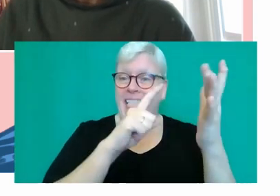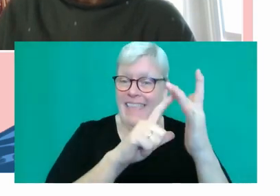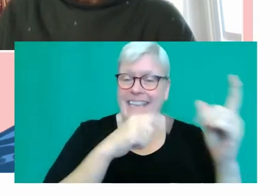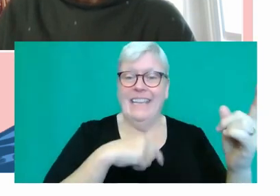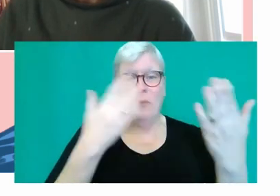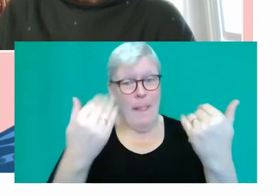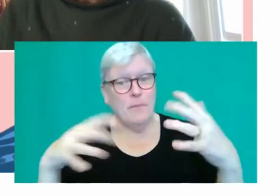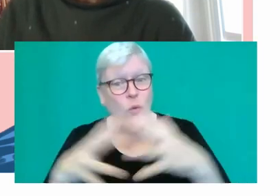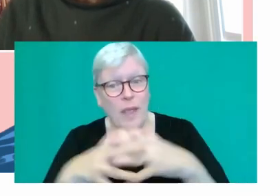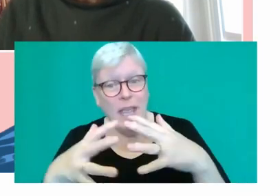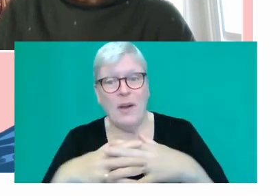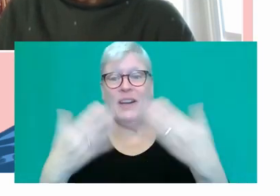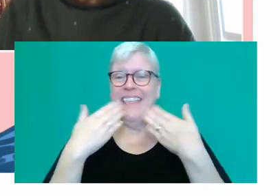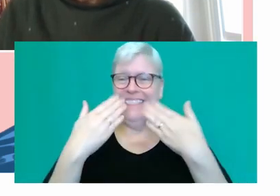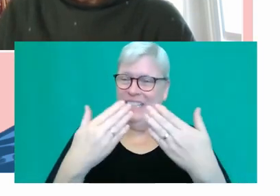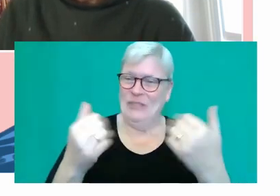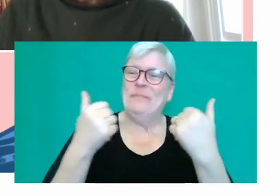Monica. Thank you.